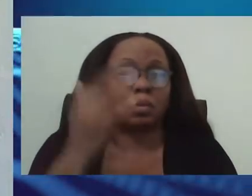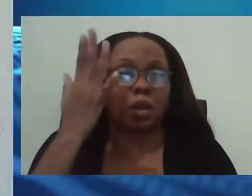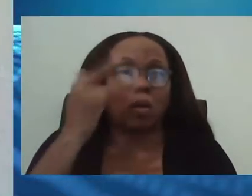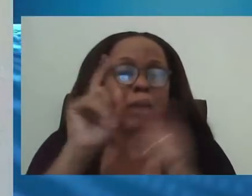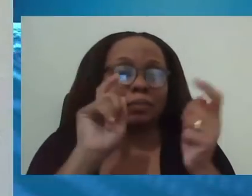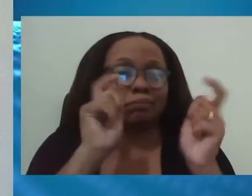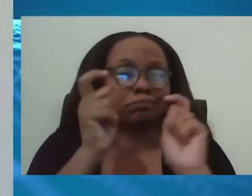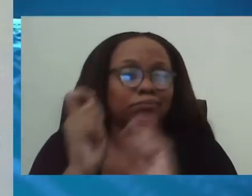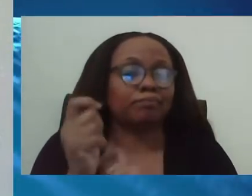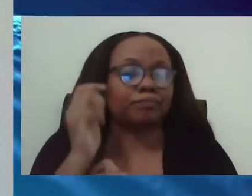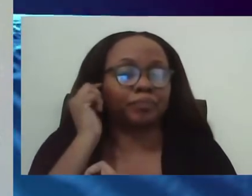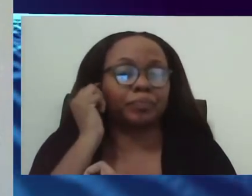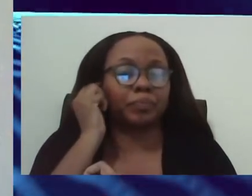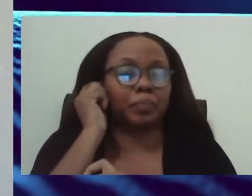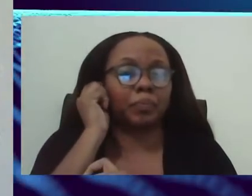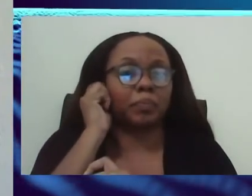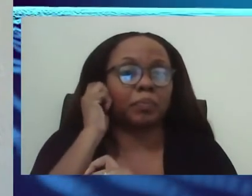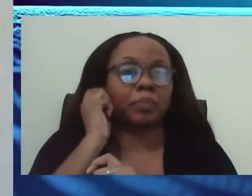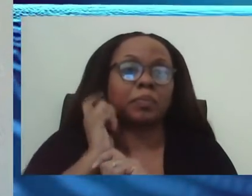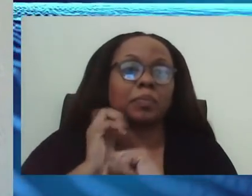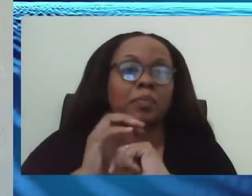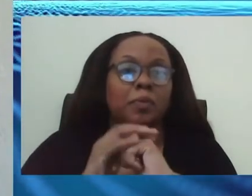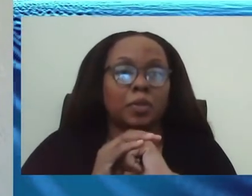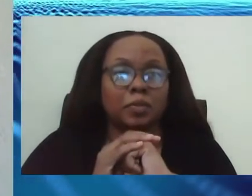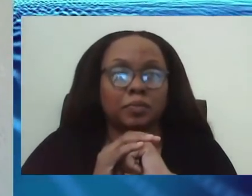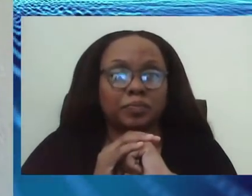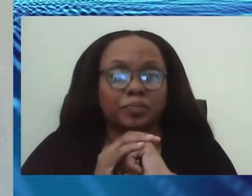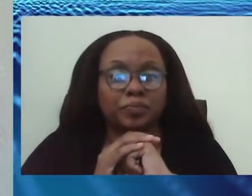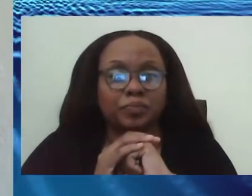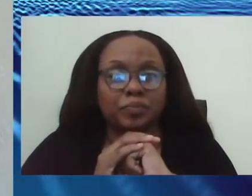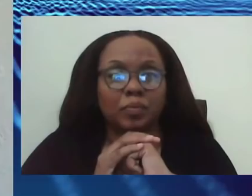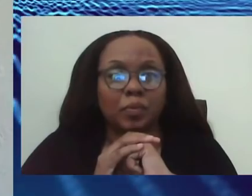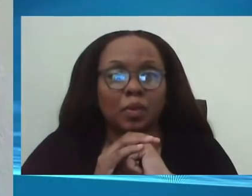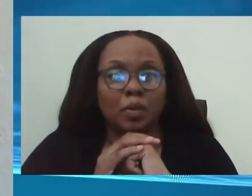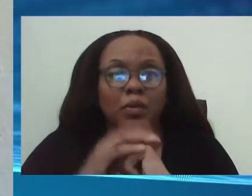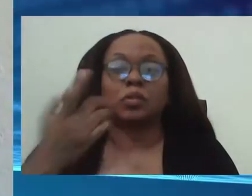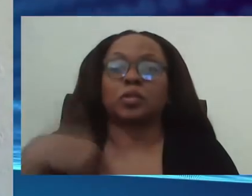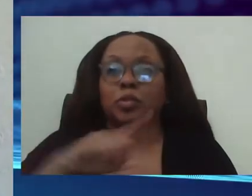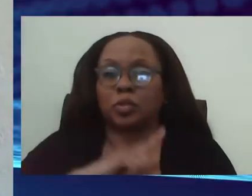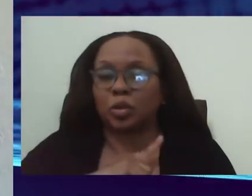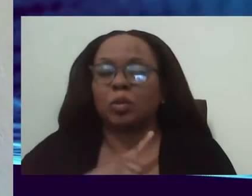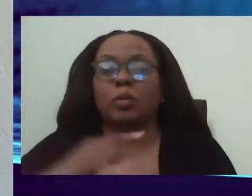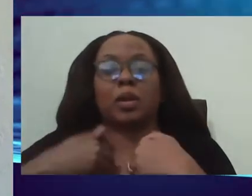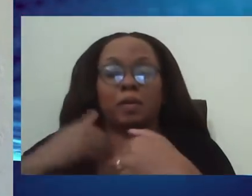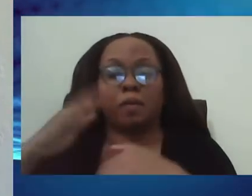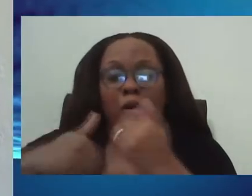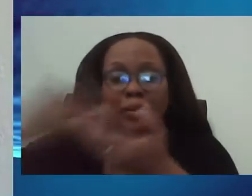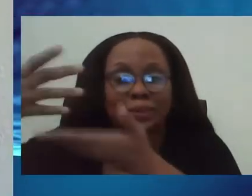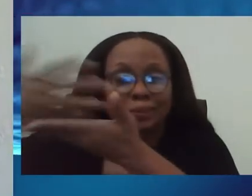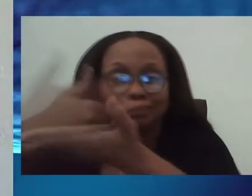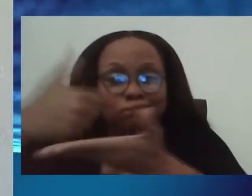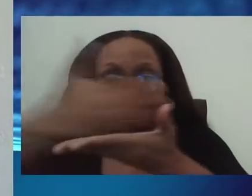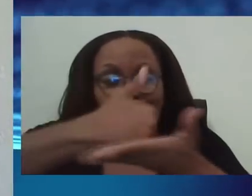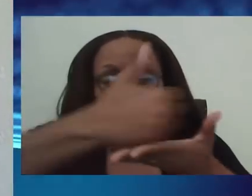Uh, so it's, it's, it's, it's gathering up information about the reproductive rate in the country. And, and using that to